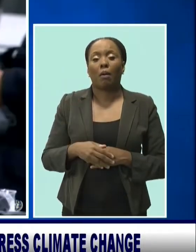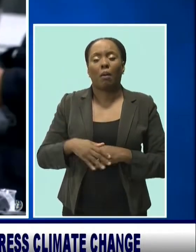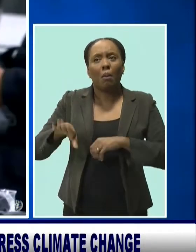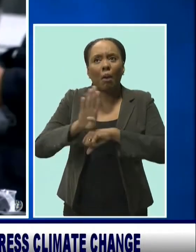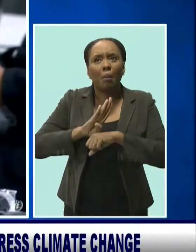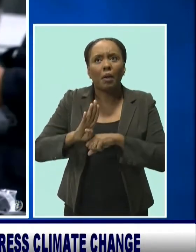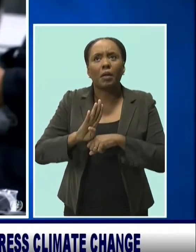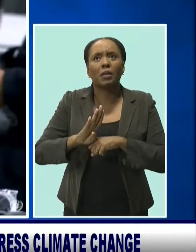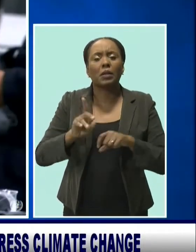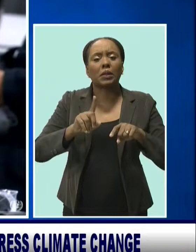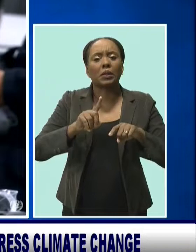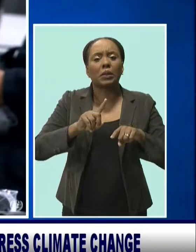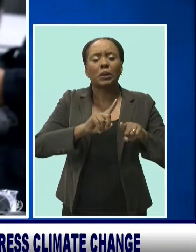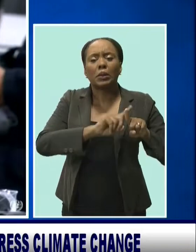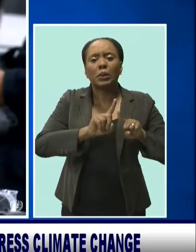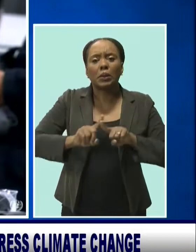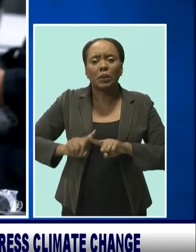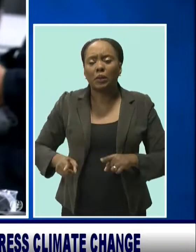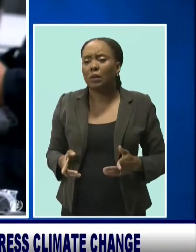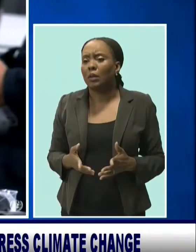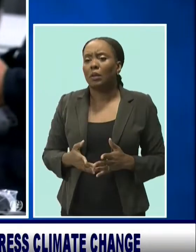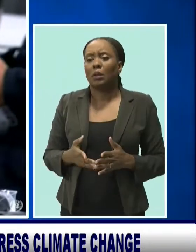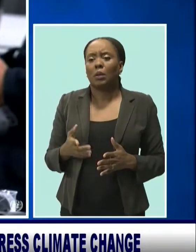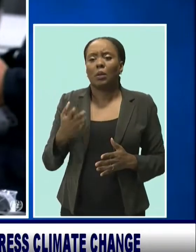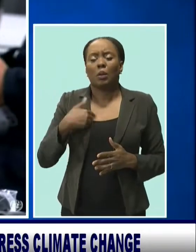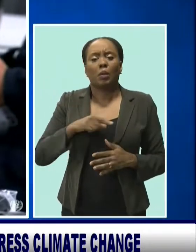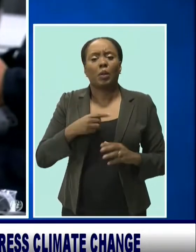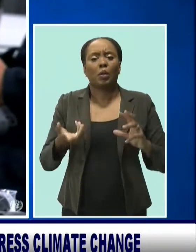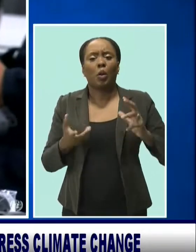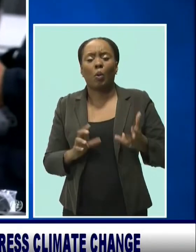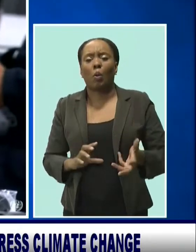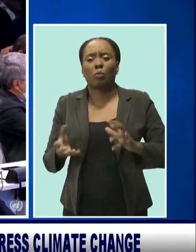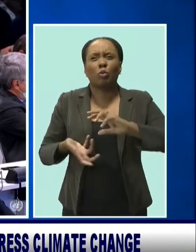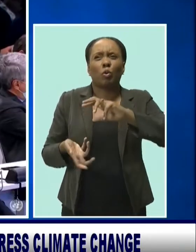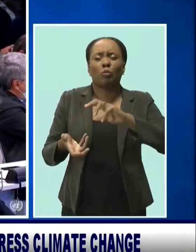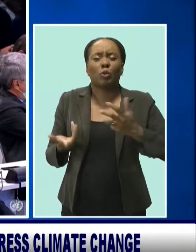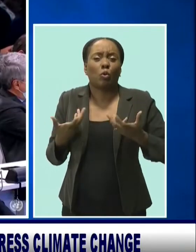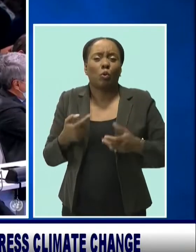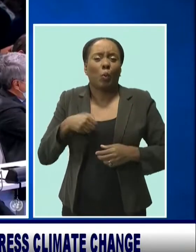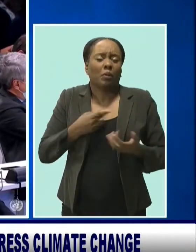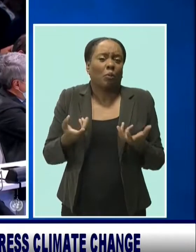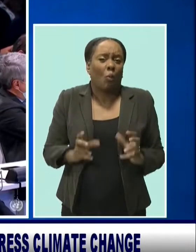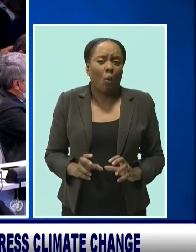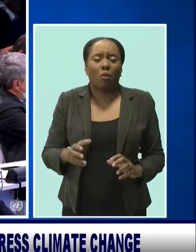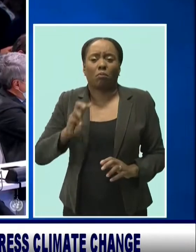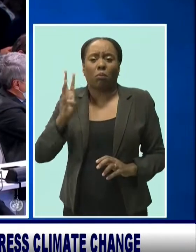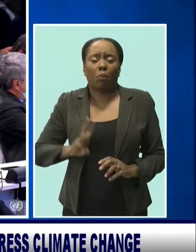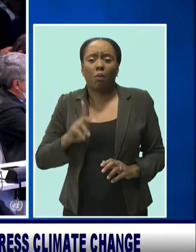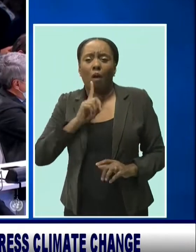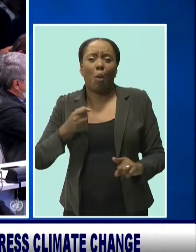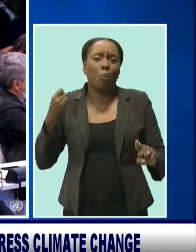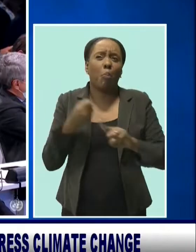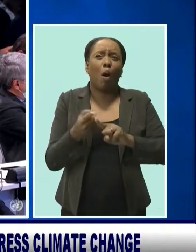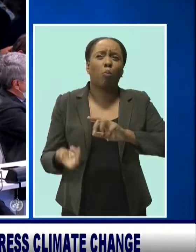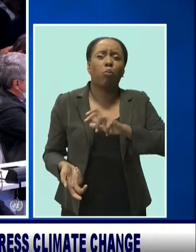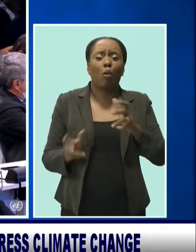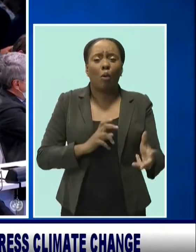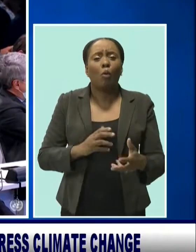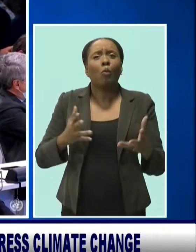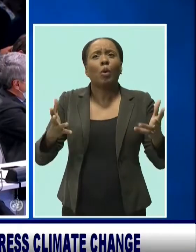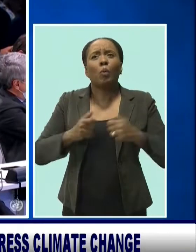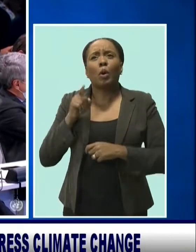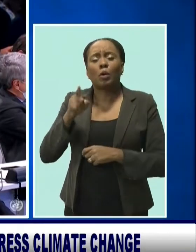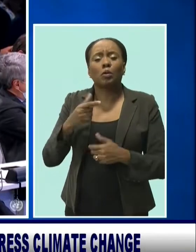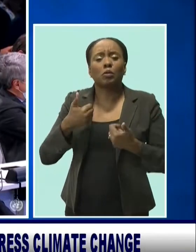We do not want that dreaded death sentence. And we've come here today to say, try harder, try harder.